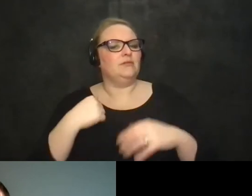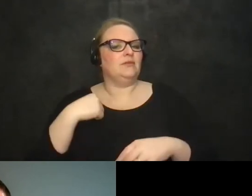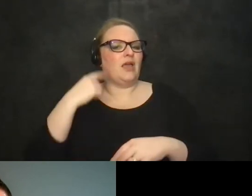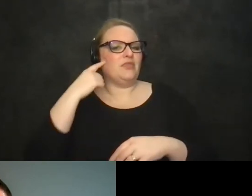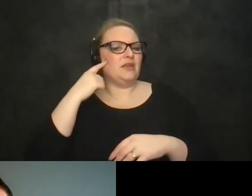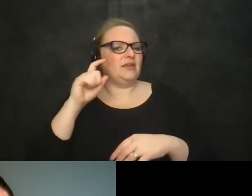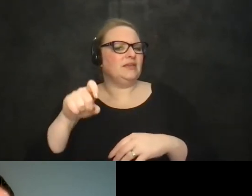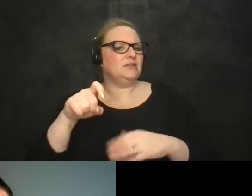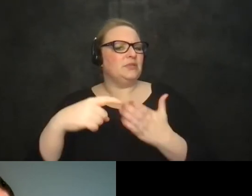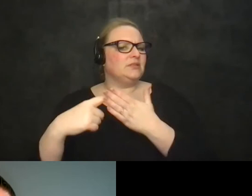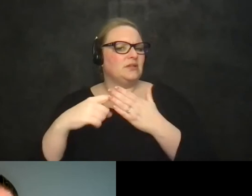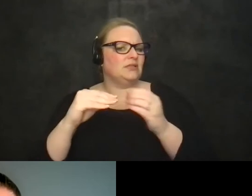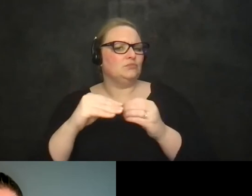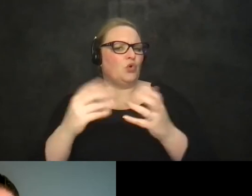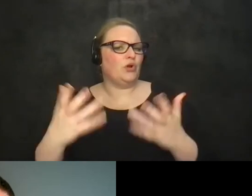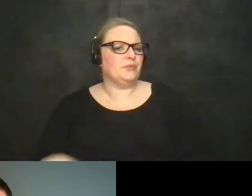needs to be talked about more